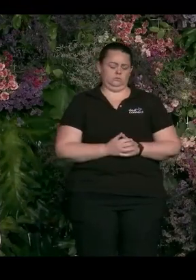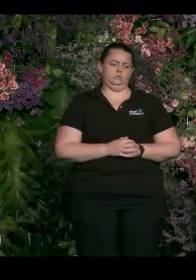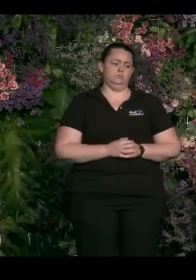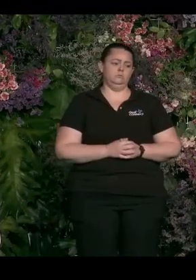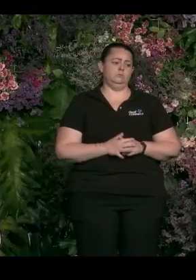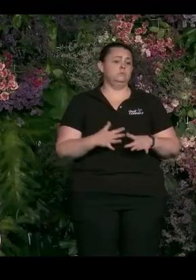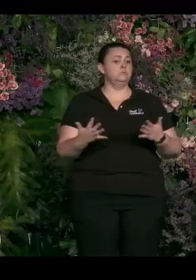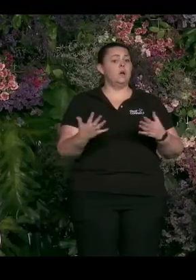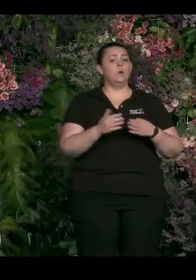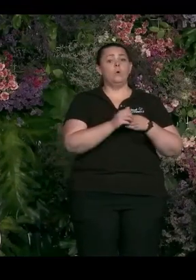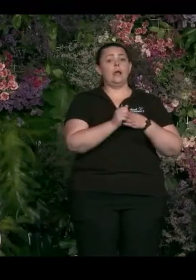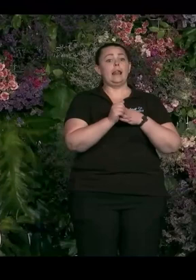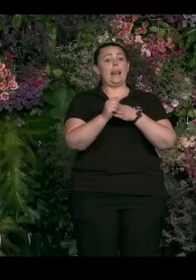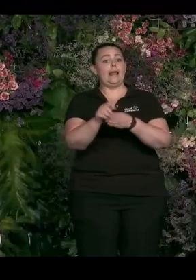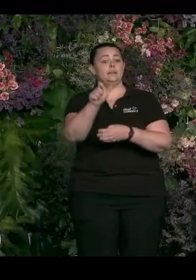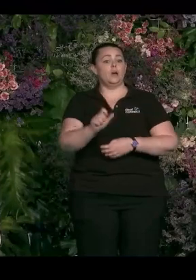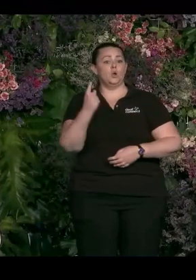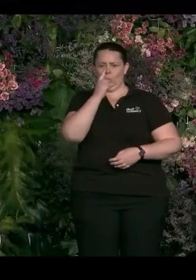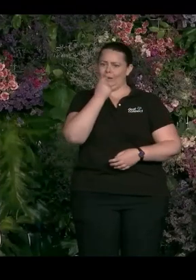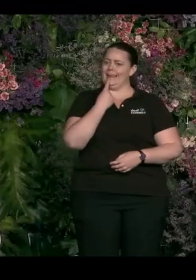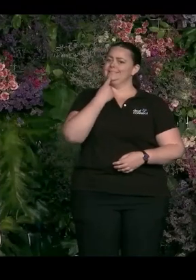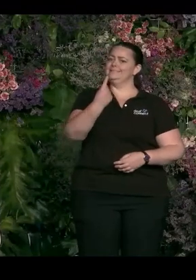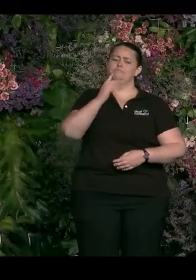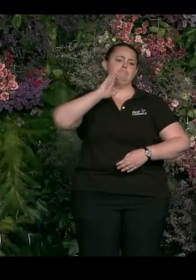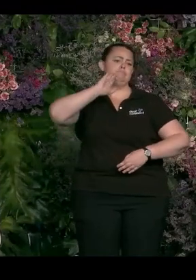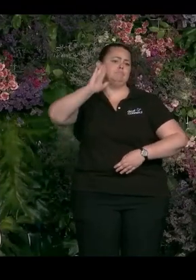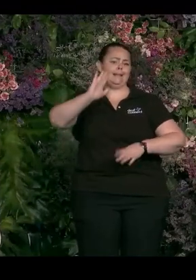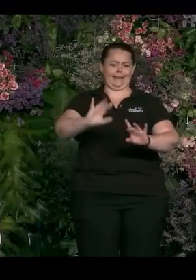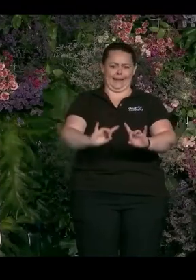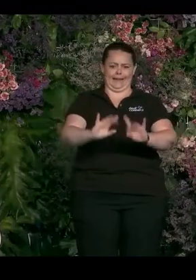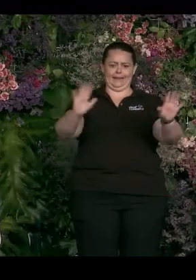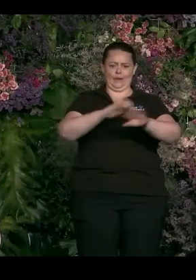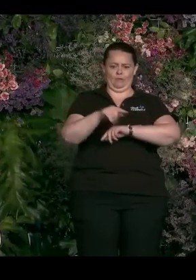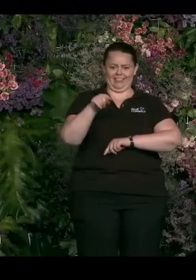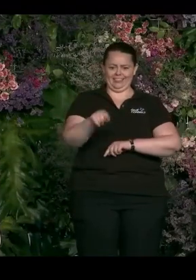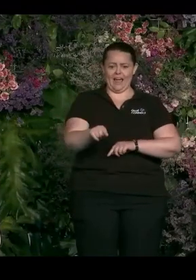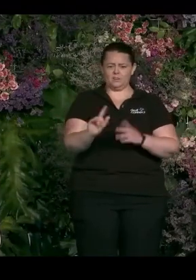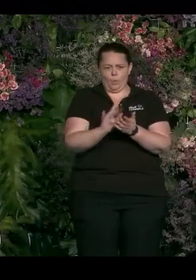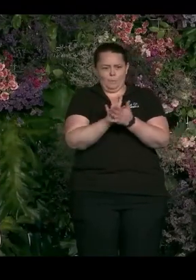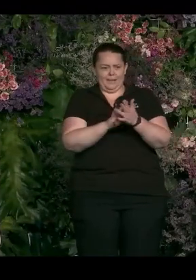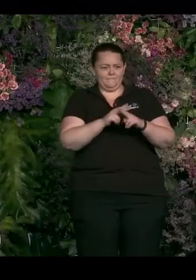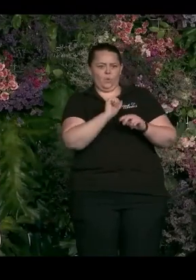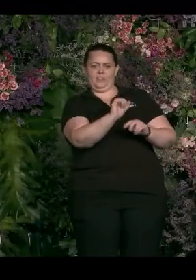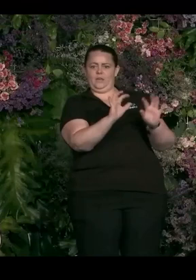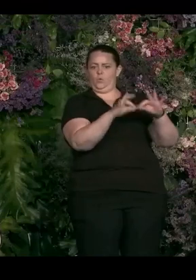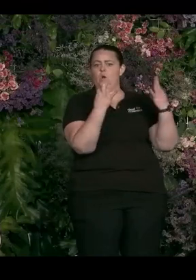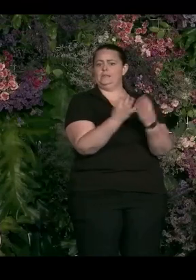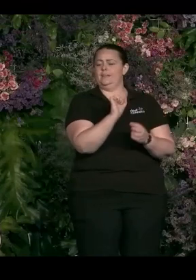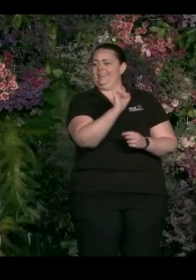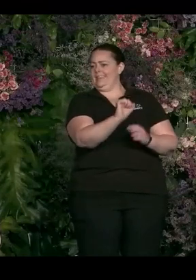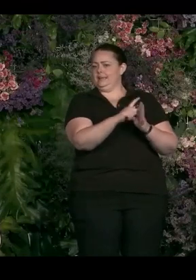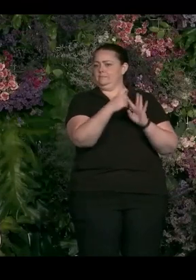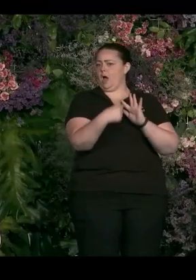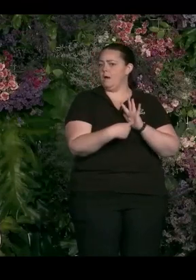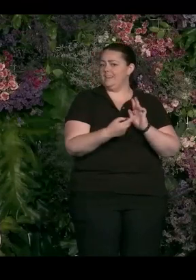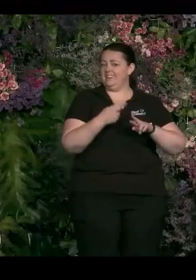leaders who can articulate that well is really a key to that and what that means for their particular organisation or their department. So, you know,